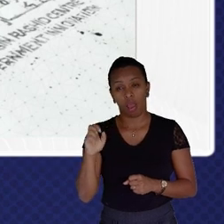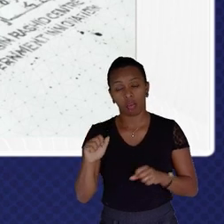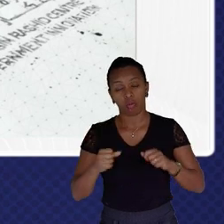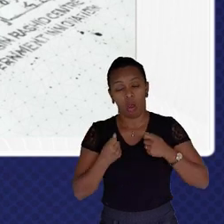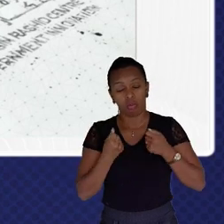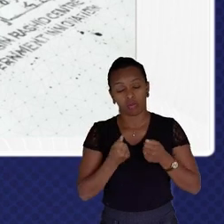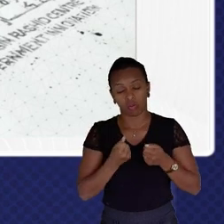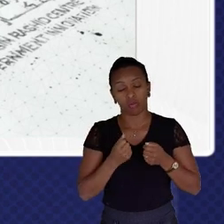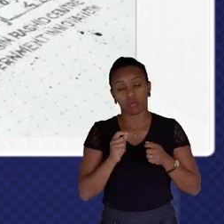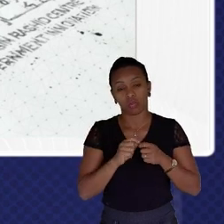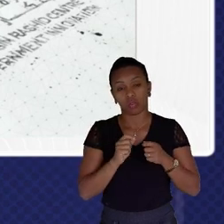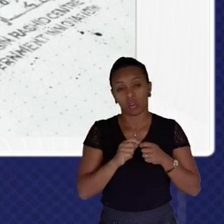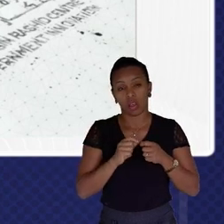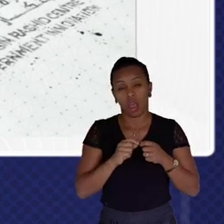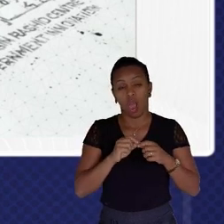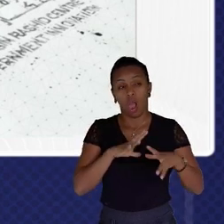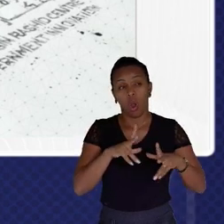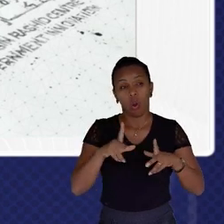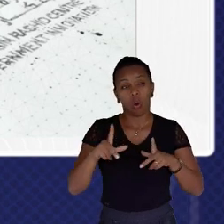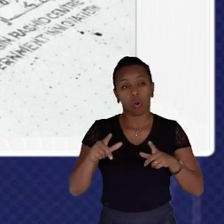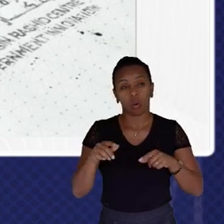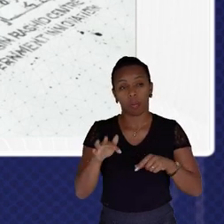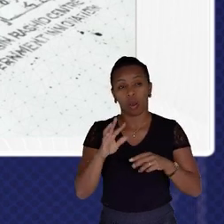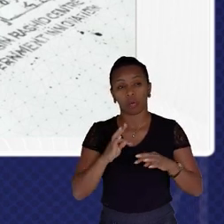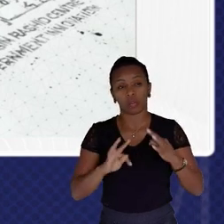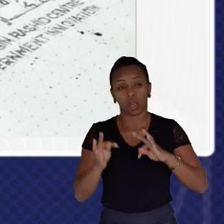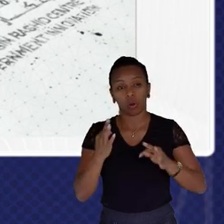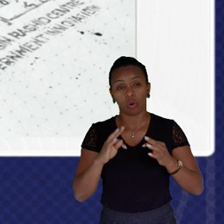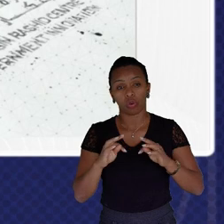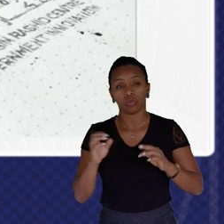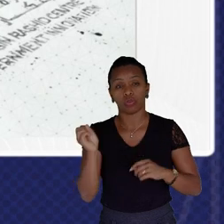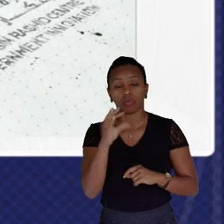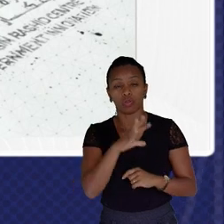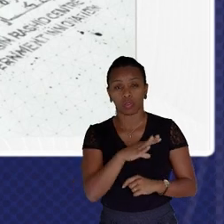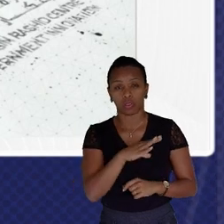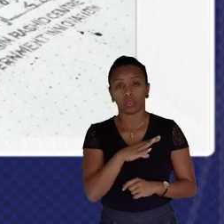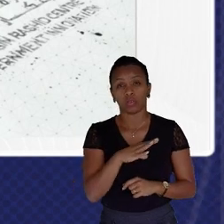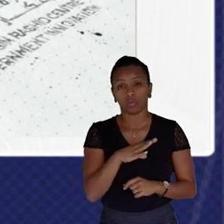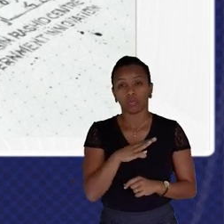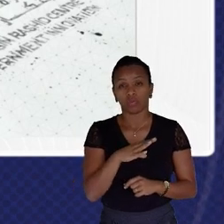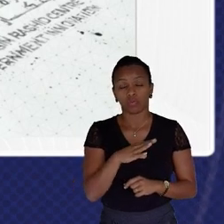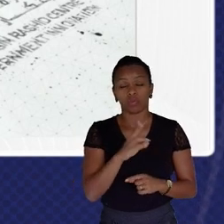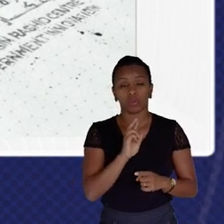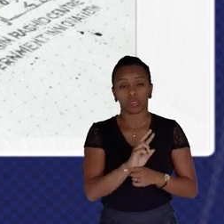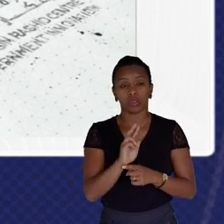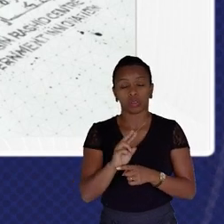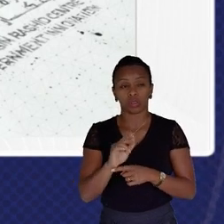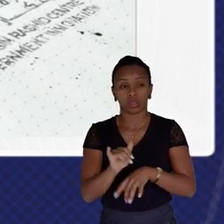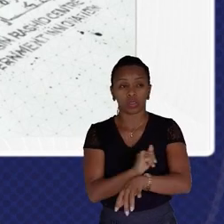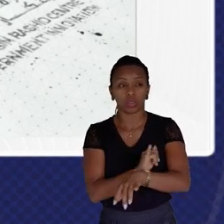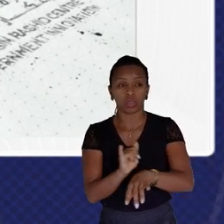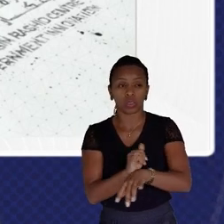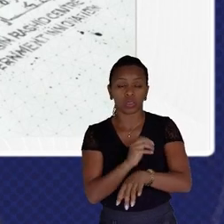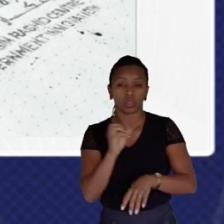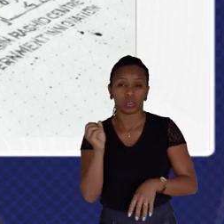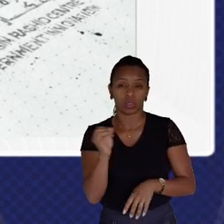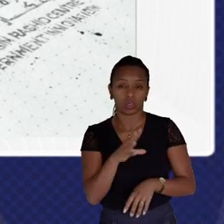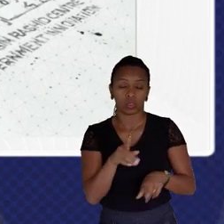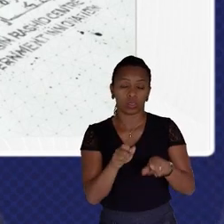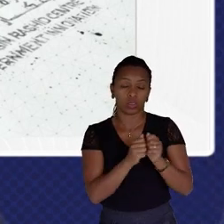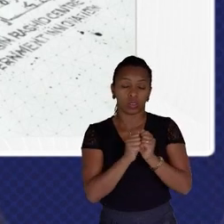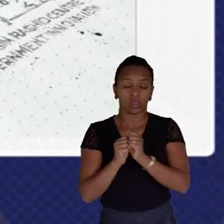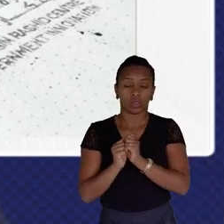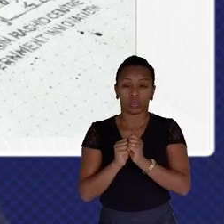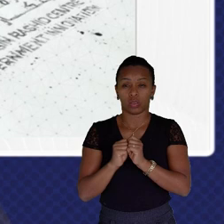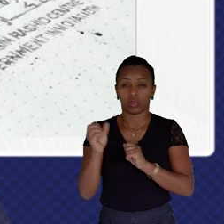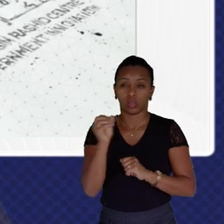leader In advanced technology and innovation Which launched our innovation strategy Along with the innovation strategy We launched, as you can